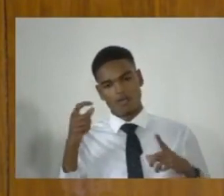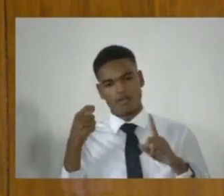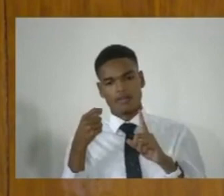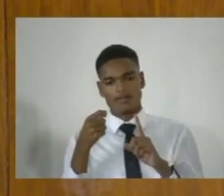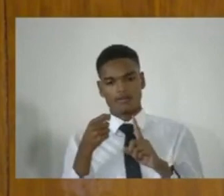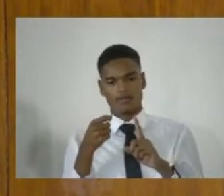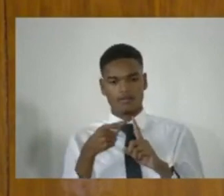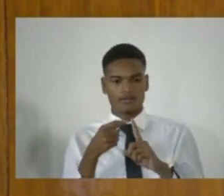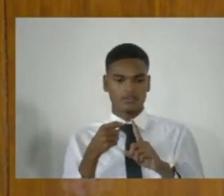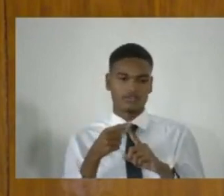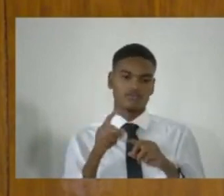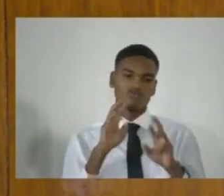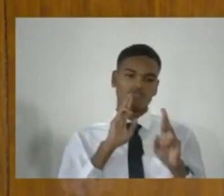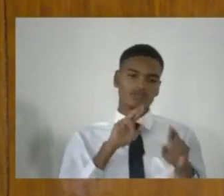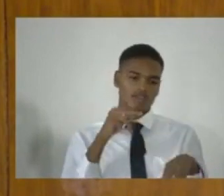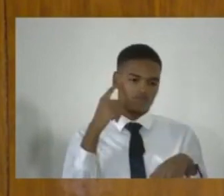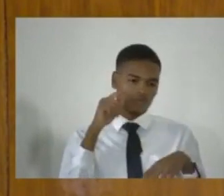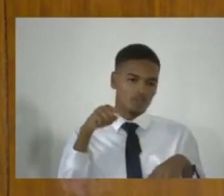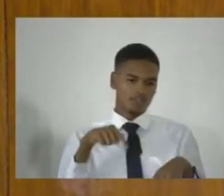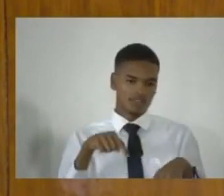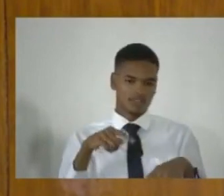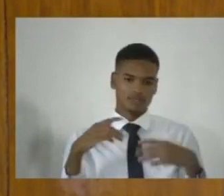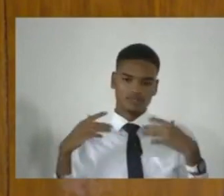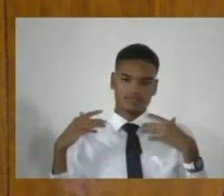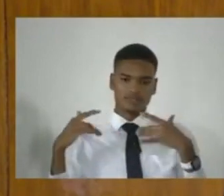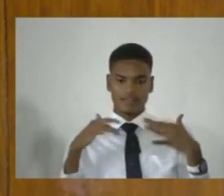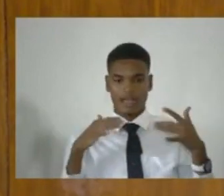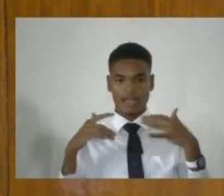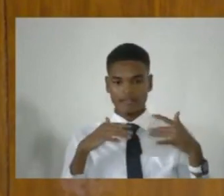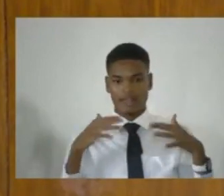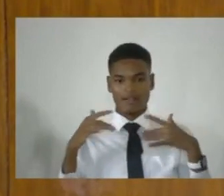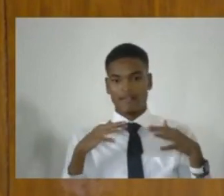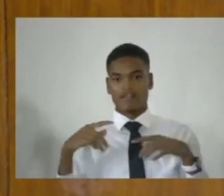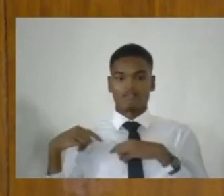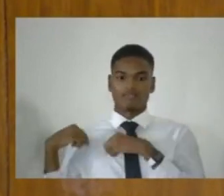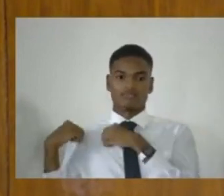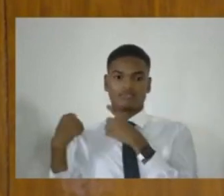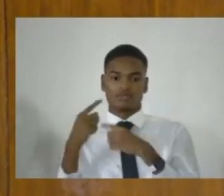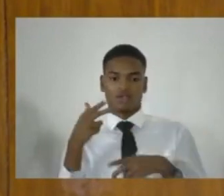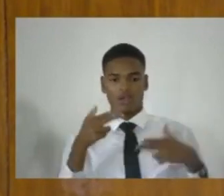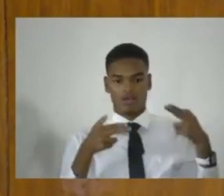to this epidemic of violent crime using guns,